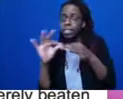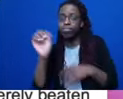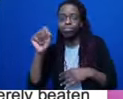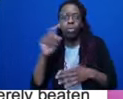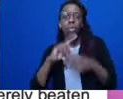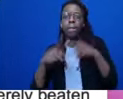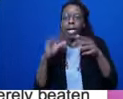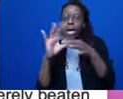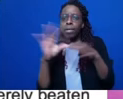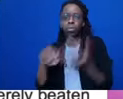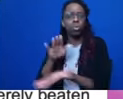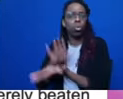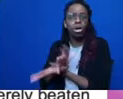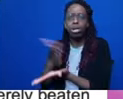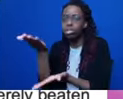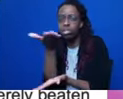asked for help?